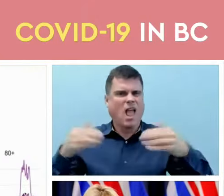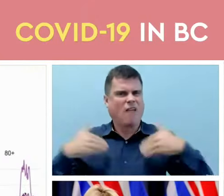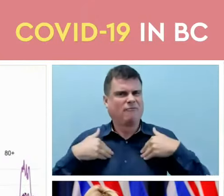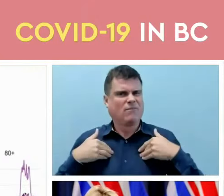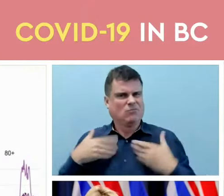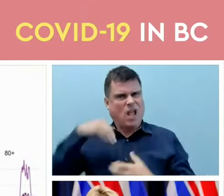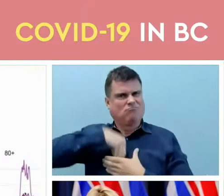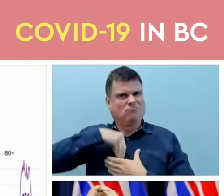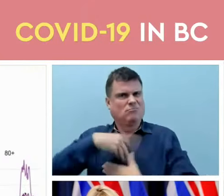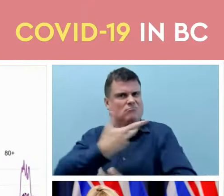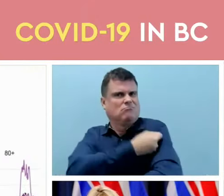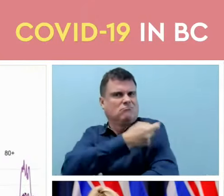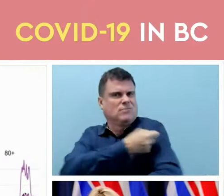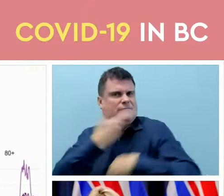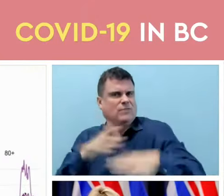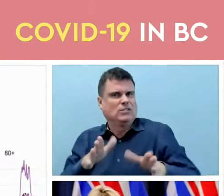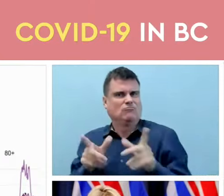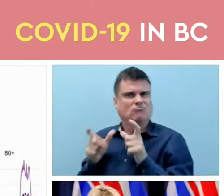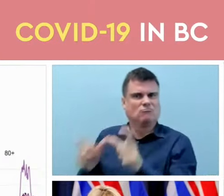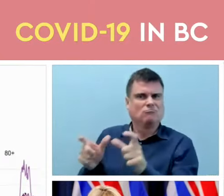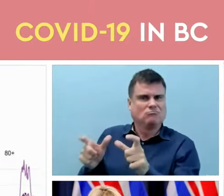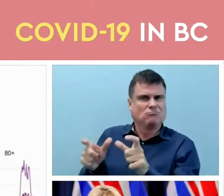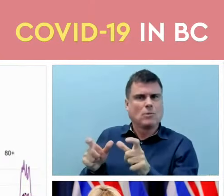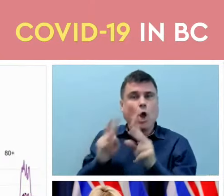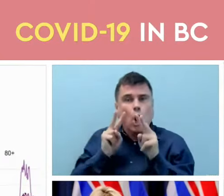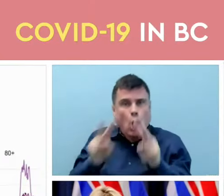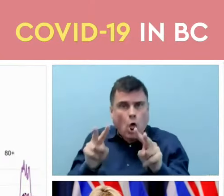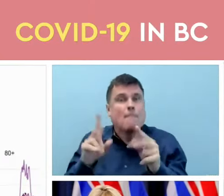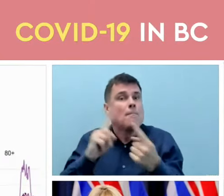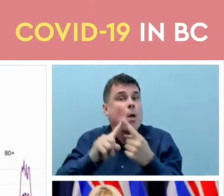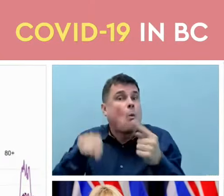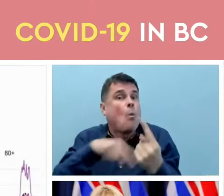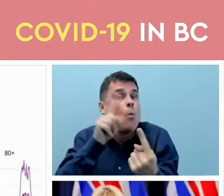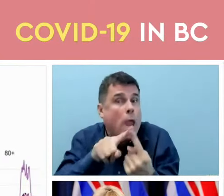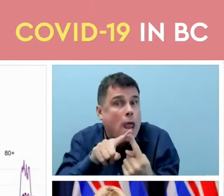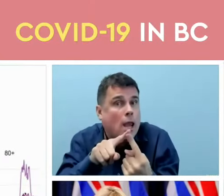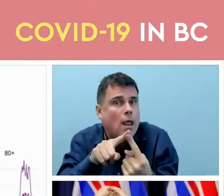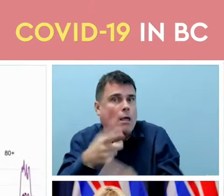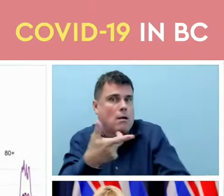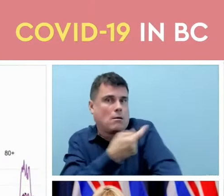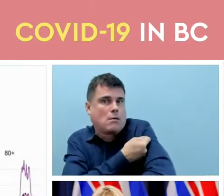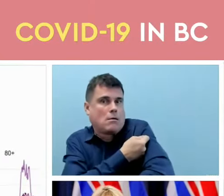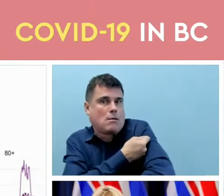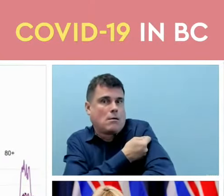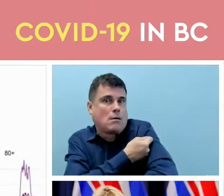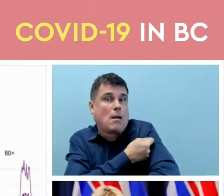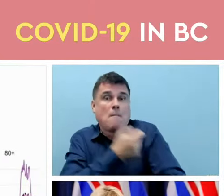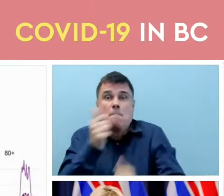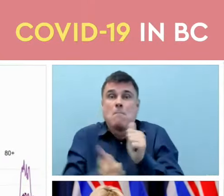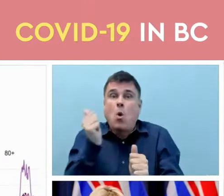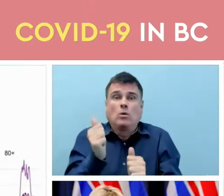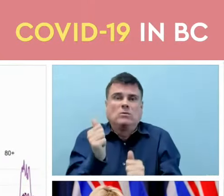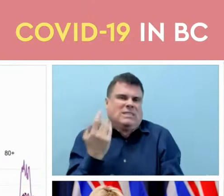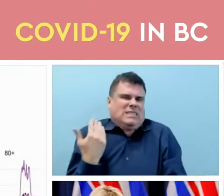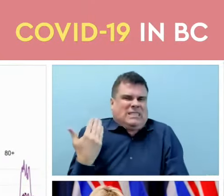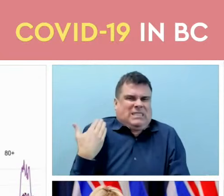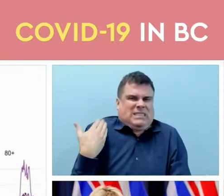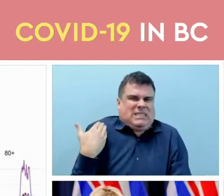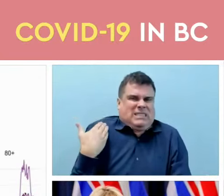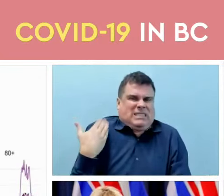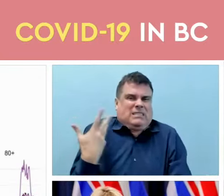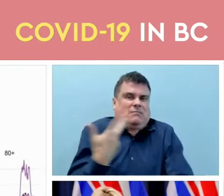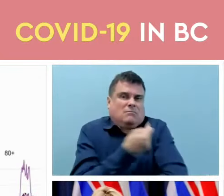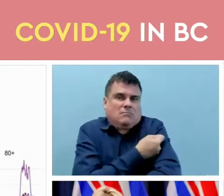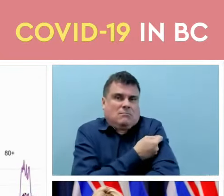dose the fact that most people received it within the last few months and that it gives good strong protection against severe